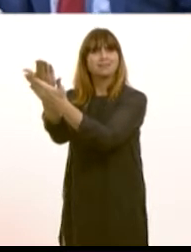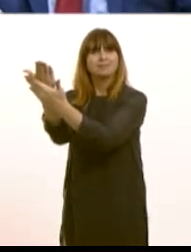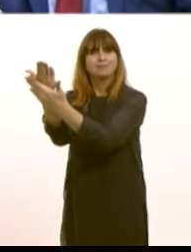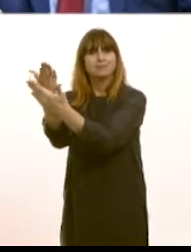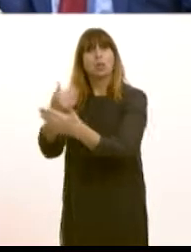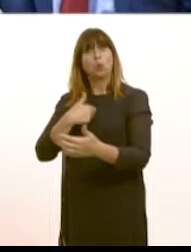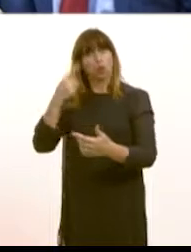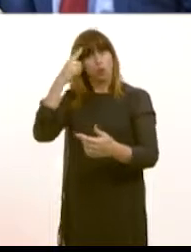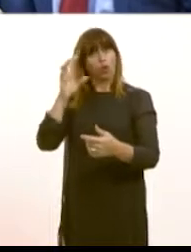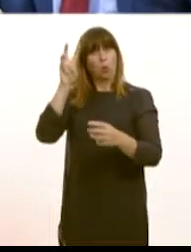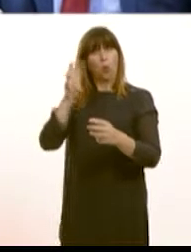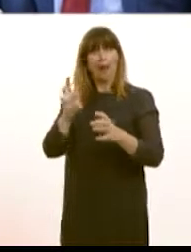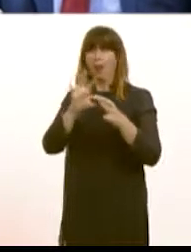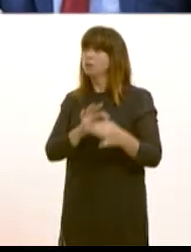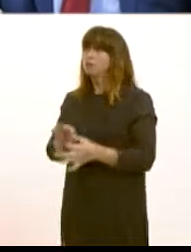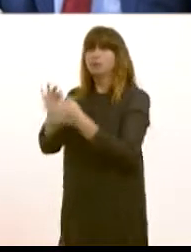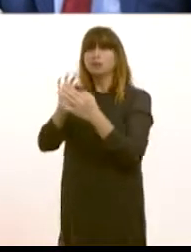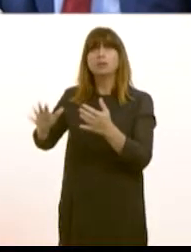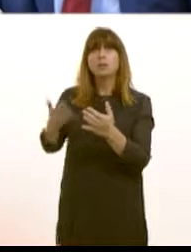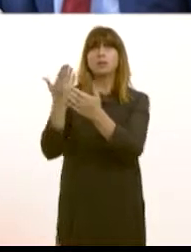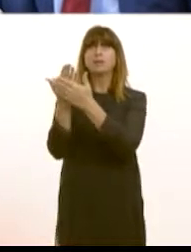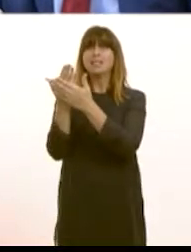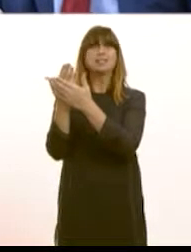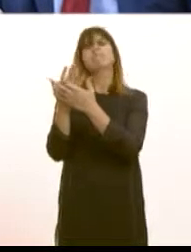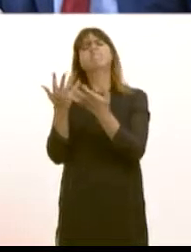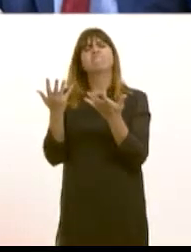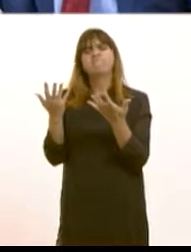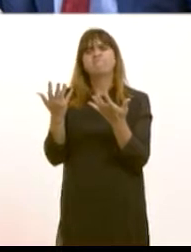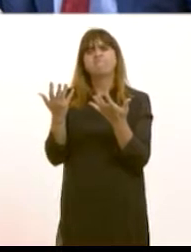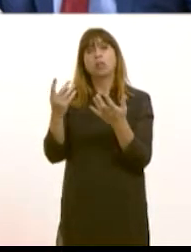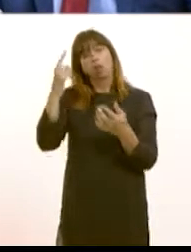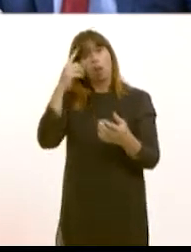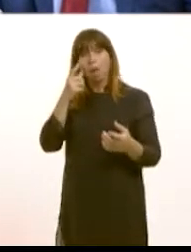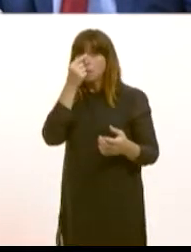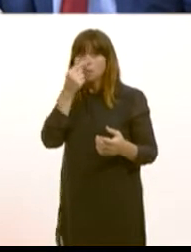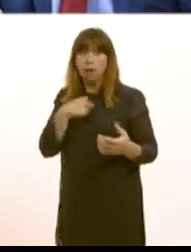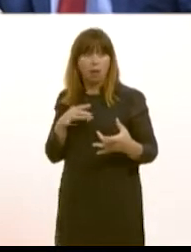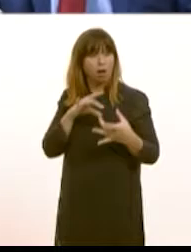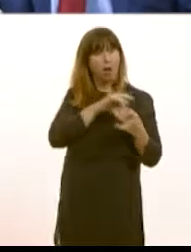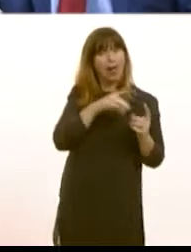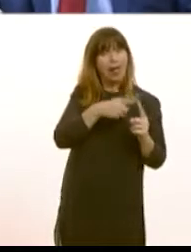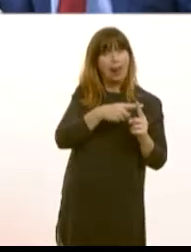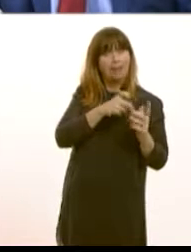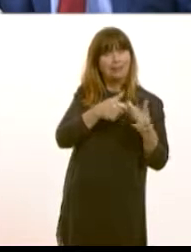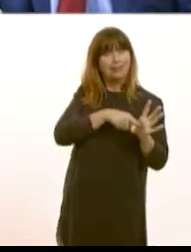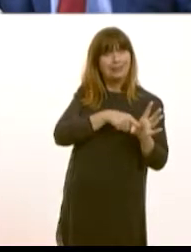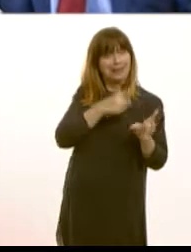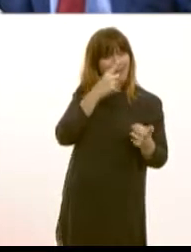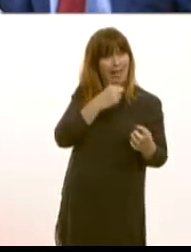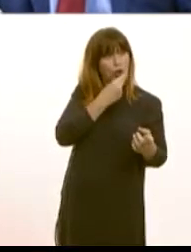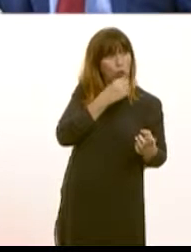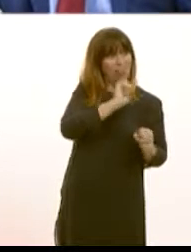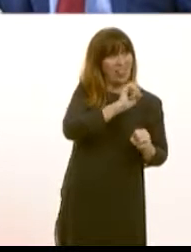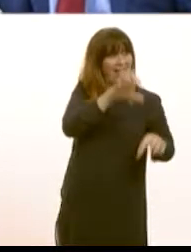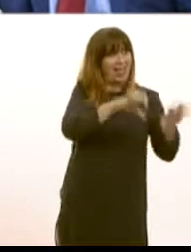in an all-Wales bid. That wasn't looked at favourably. Or, indeed, to launch a joint bid with cities in England. But, again, that's not possible under the current